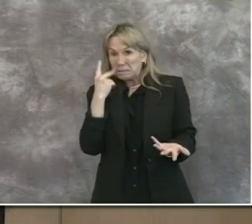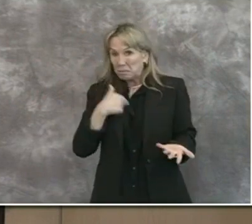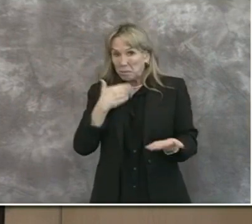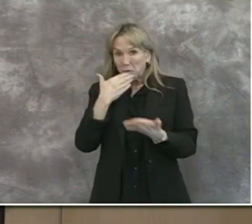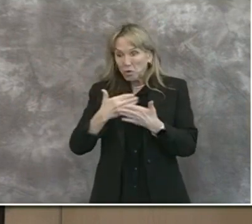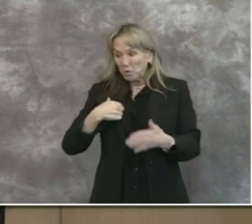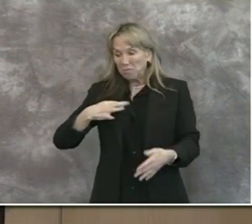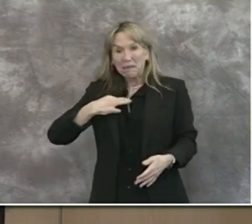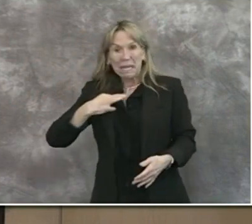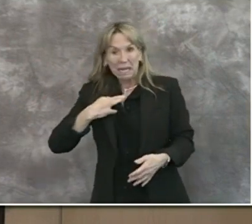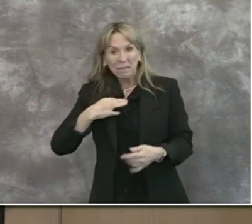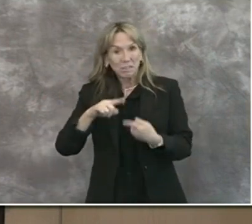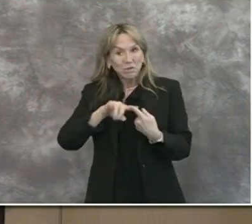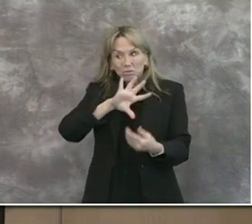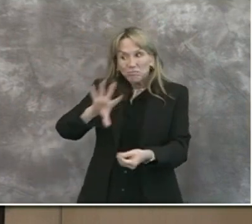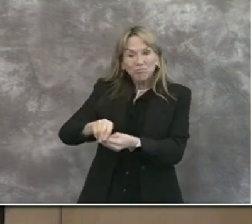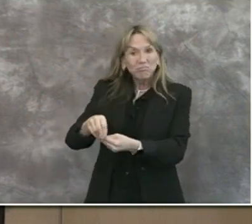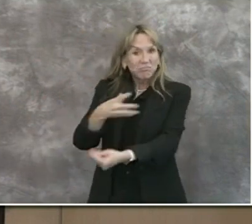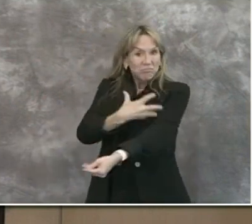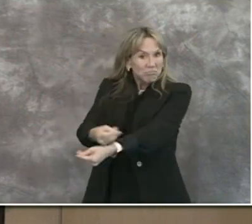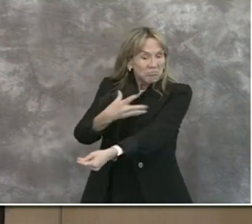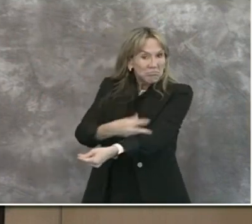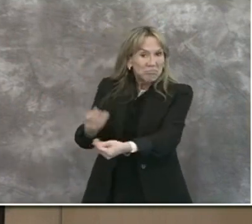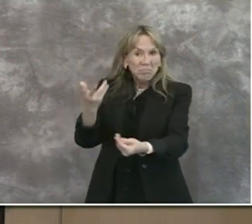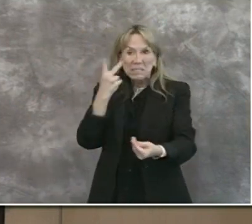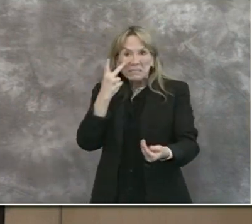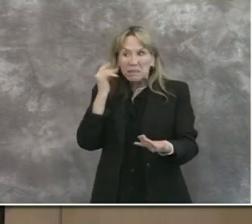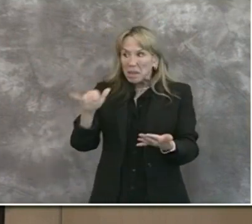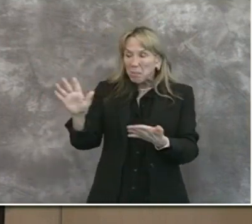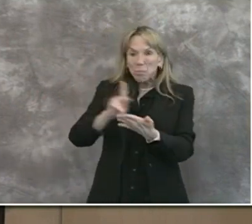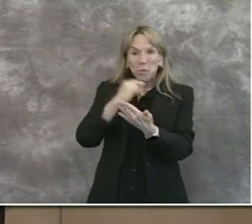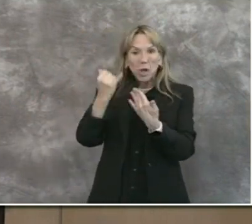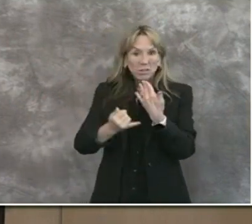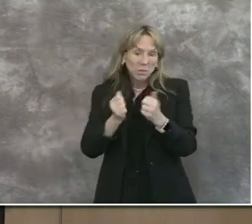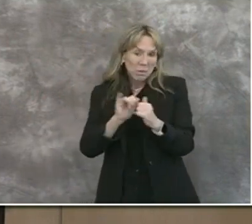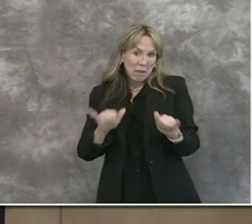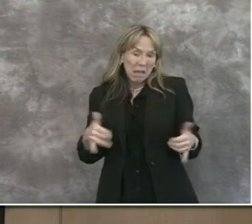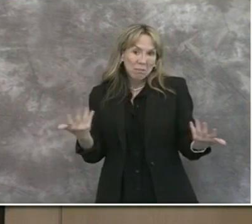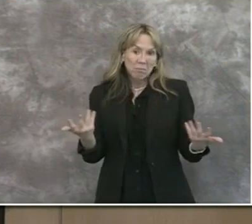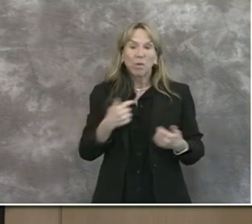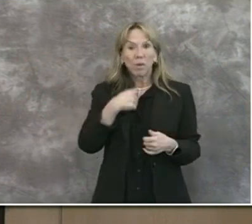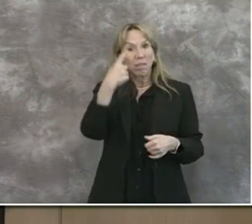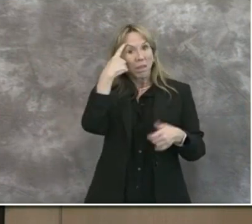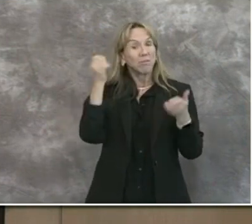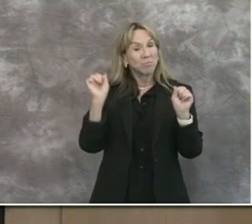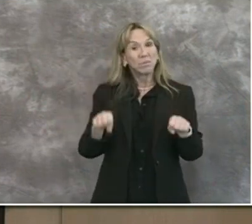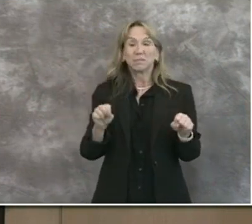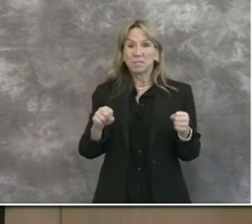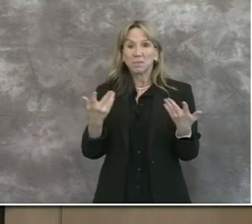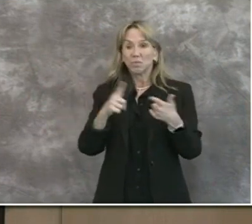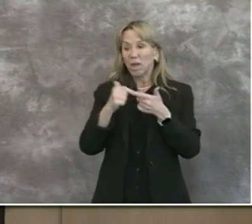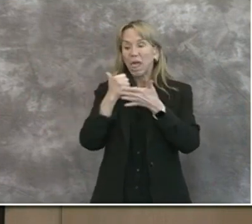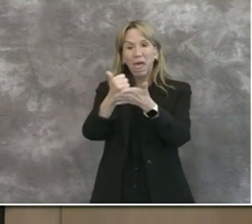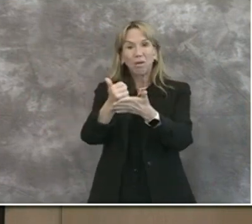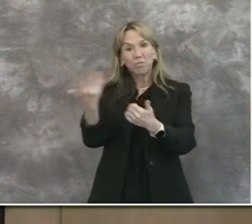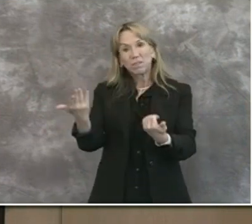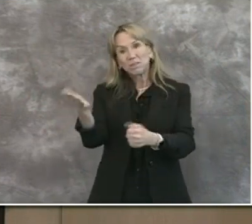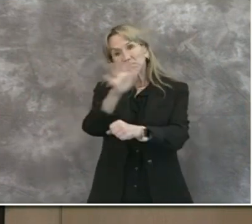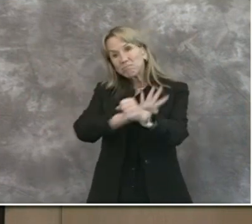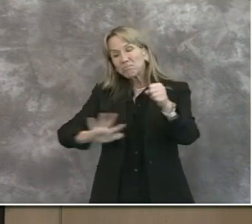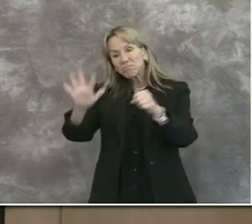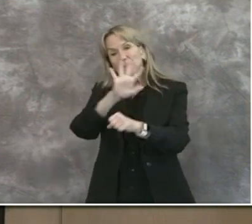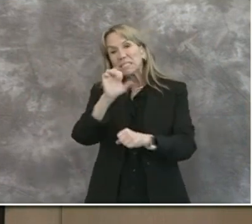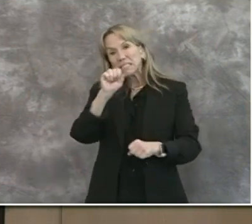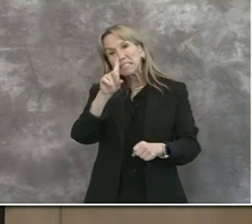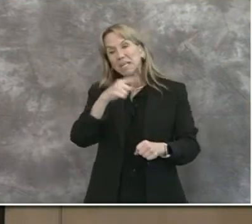in order to participate in this in this convalescent plasma project. We think that it has the potential to help our region and help